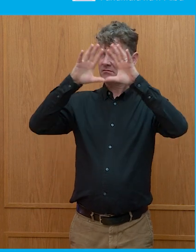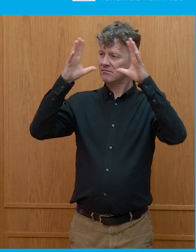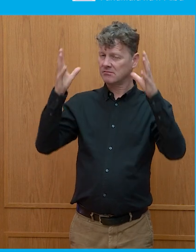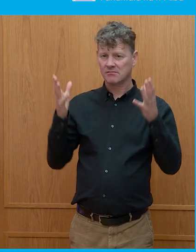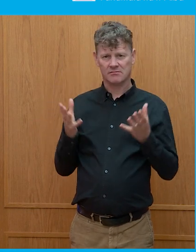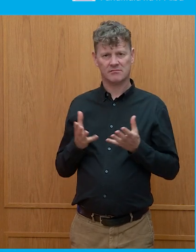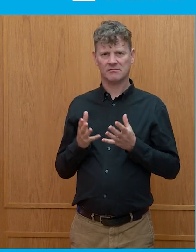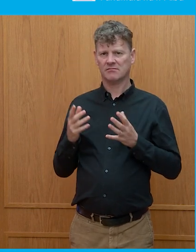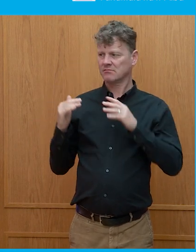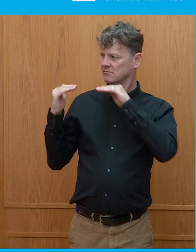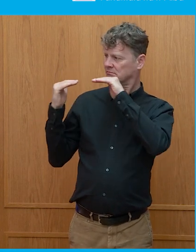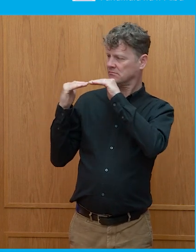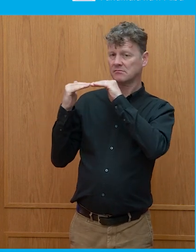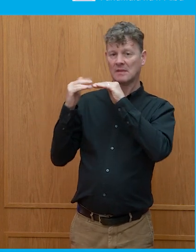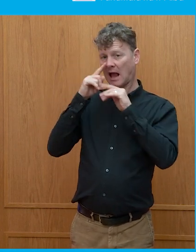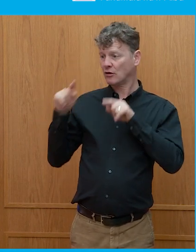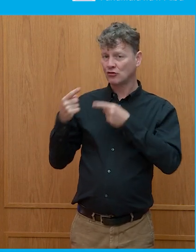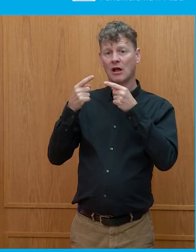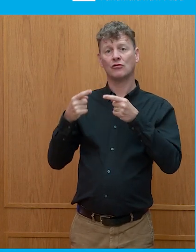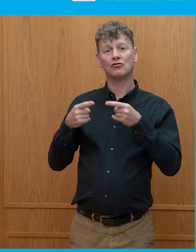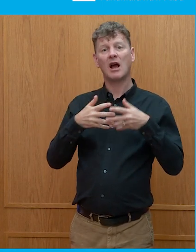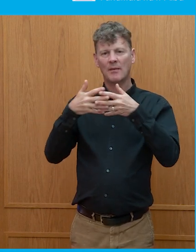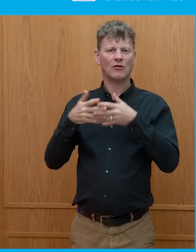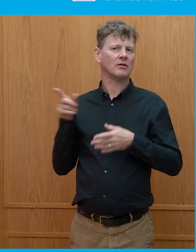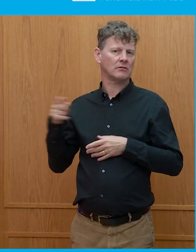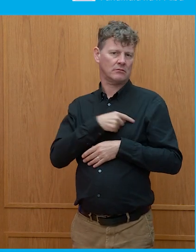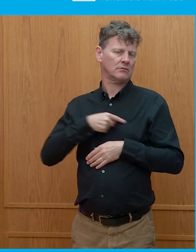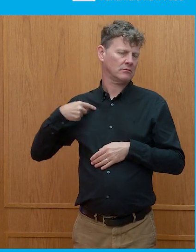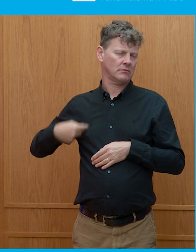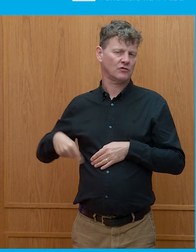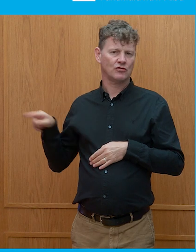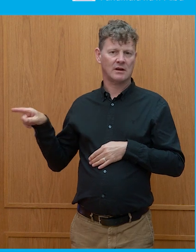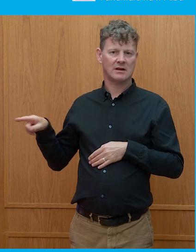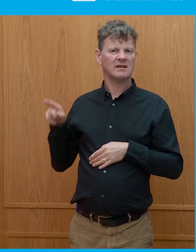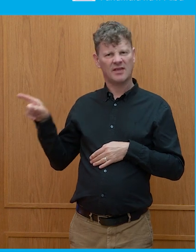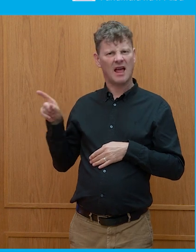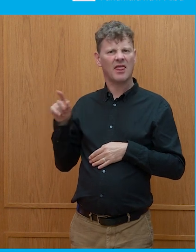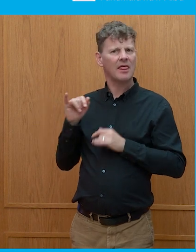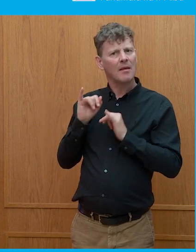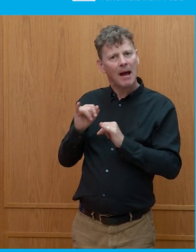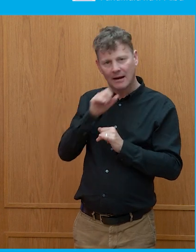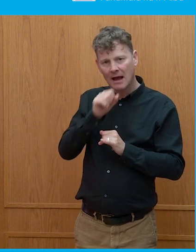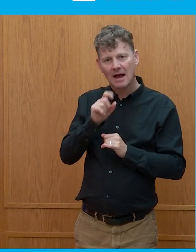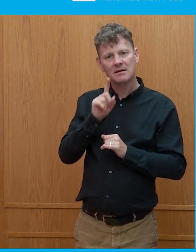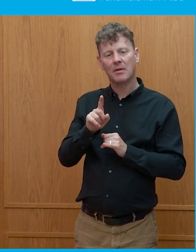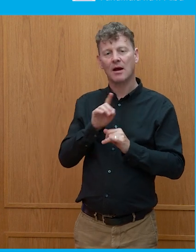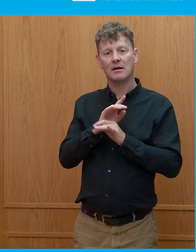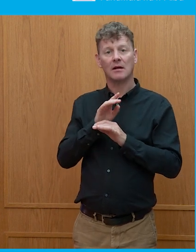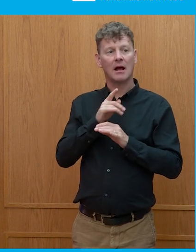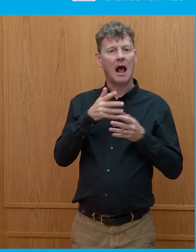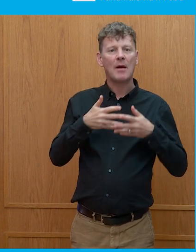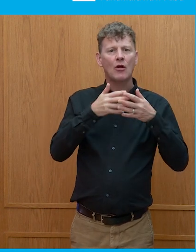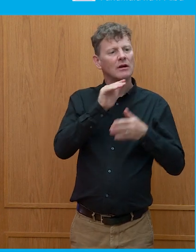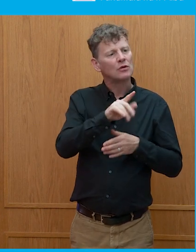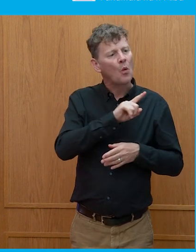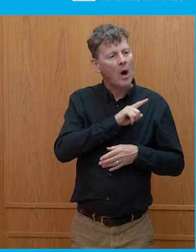Earth who can challenge the United States for hegemony. So they're the bad guys, but don't ask Americans to tell you why.